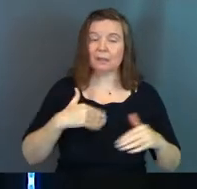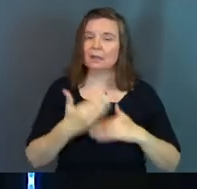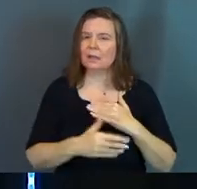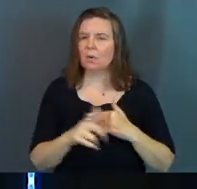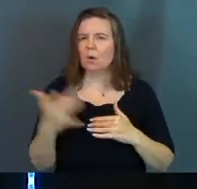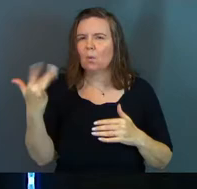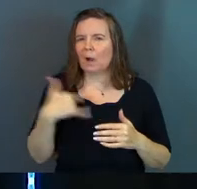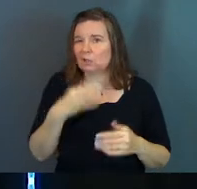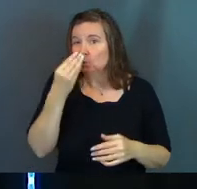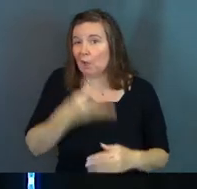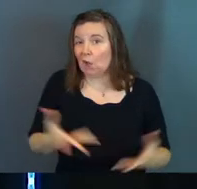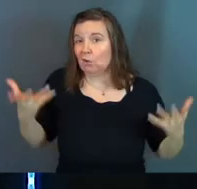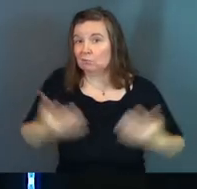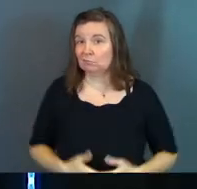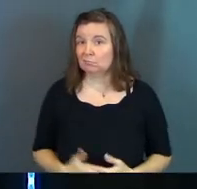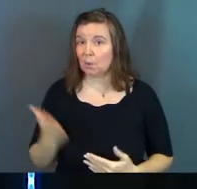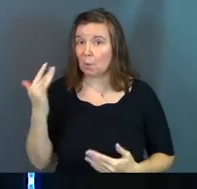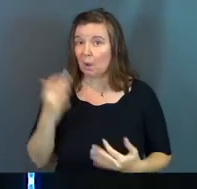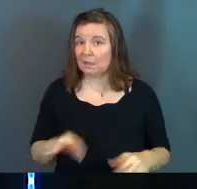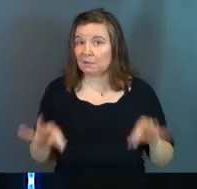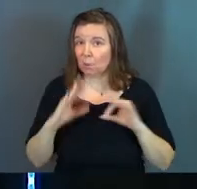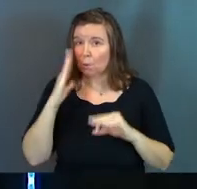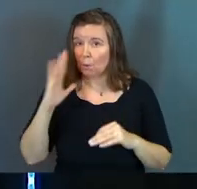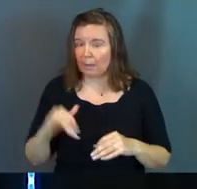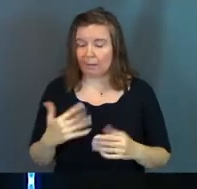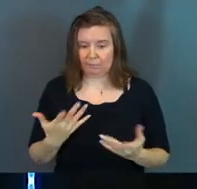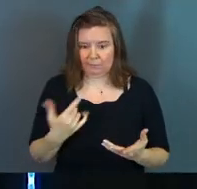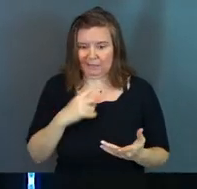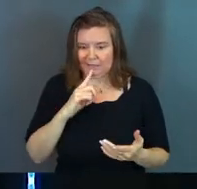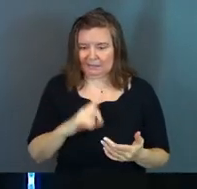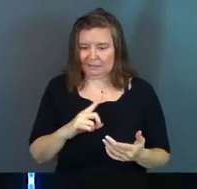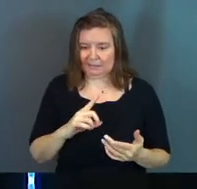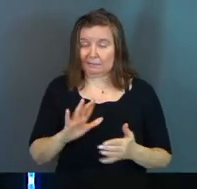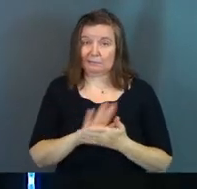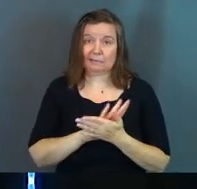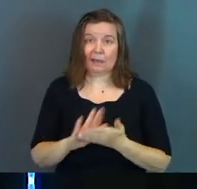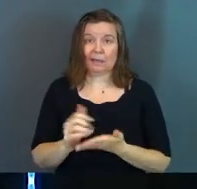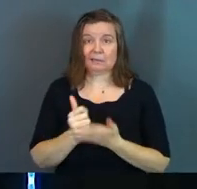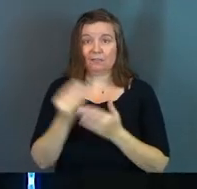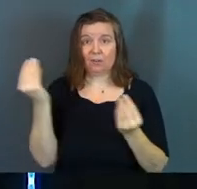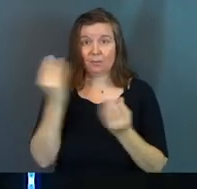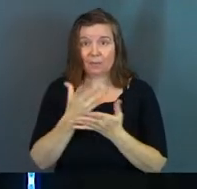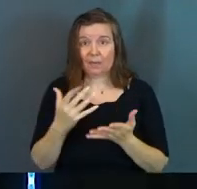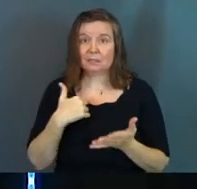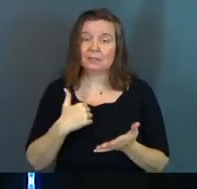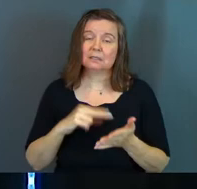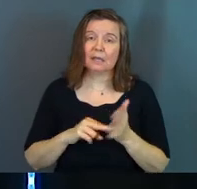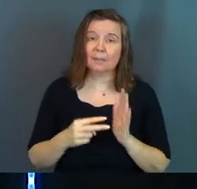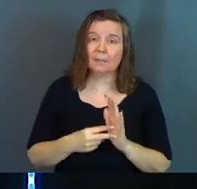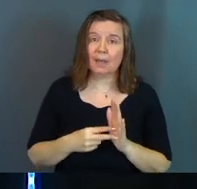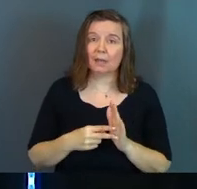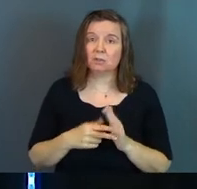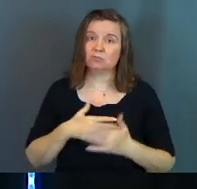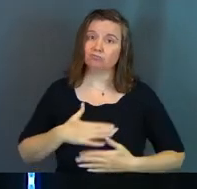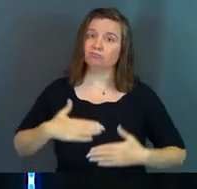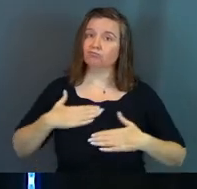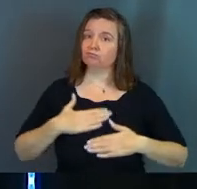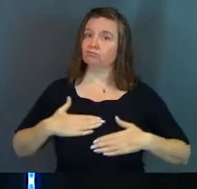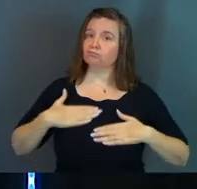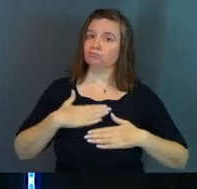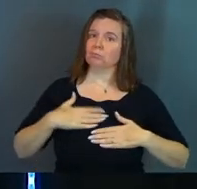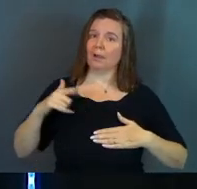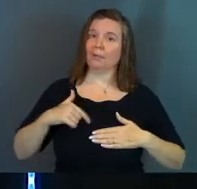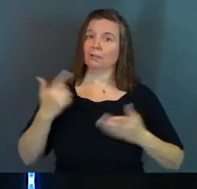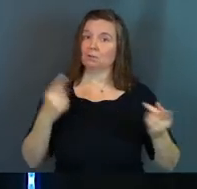is, why should you care? Right? Like, is this just nice, helpful information? Is it meant to entertain us